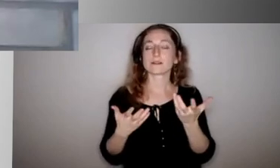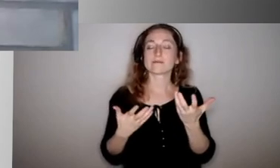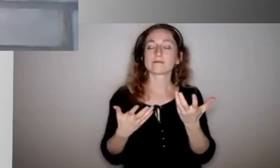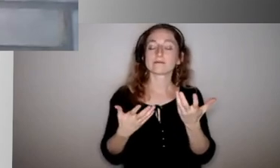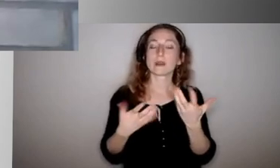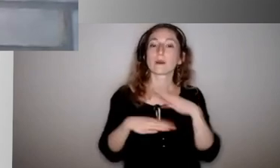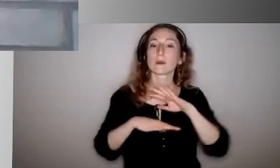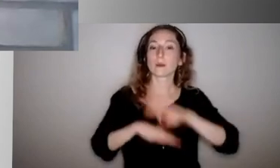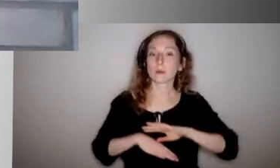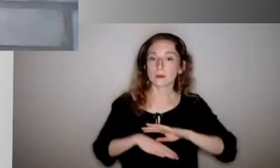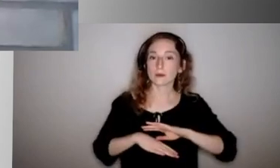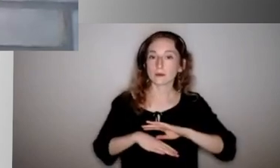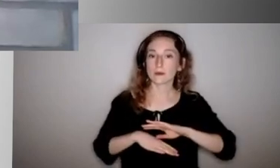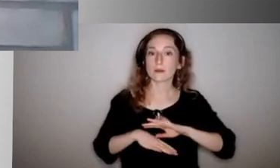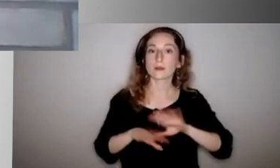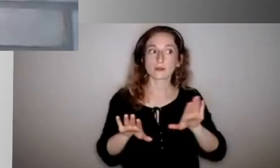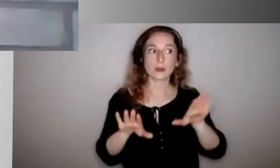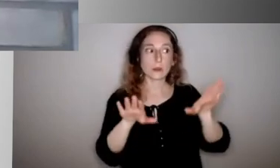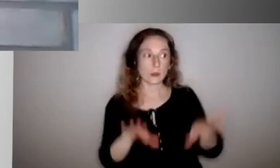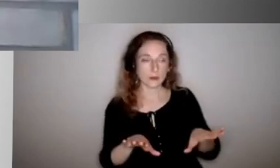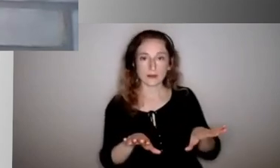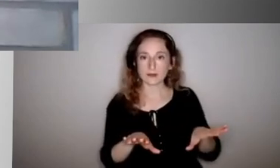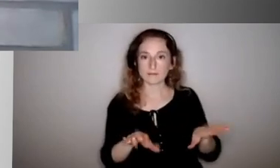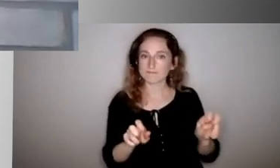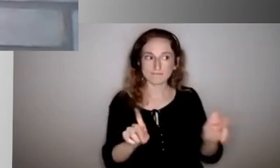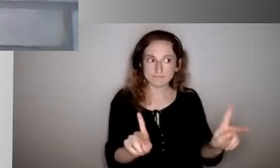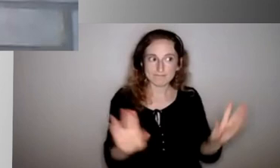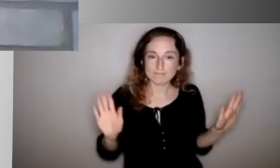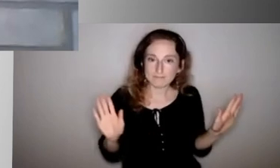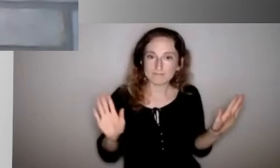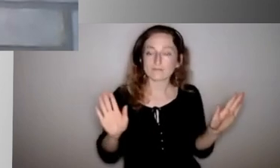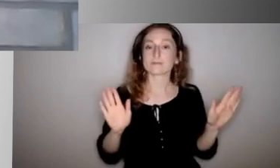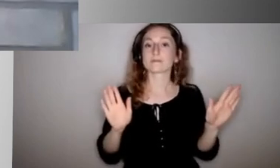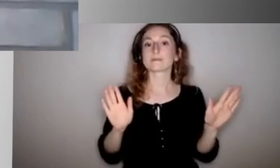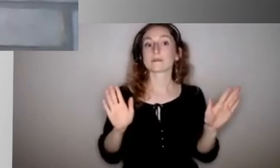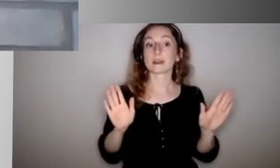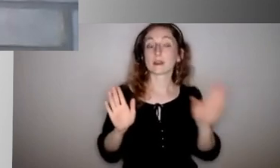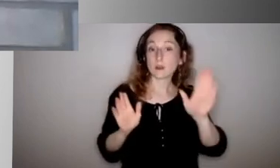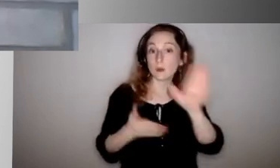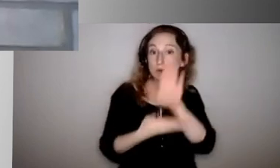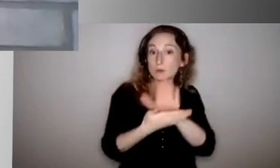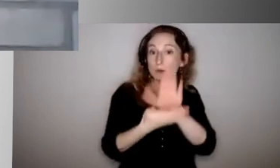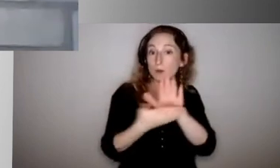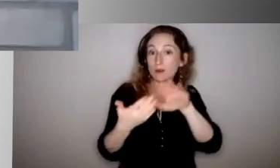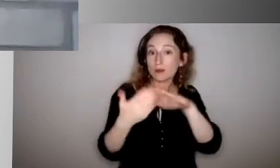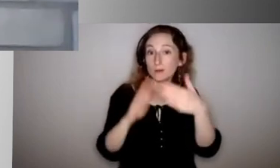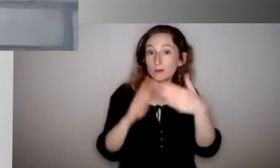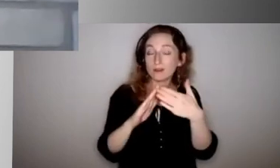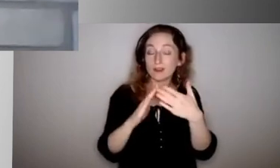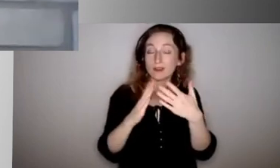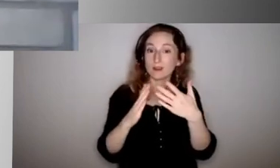And know that your school community wants you to make a decision that